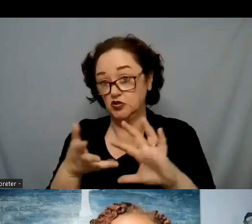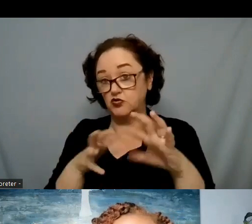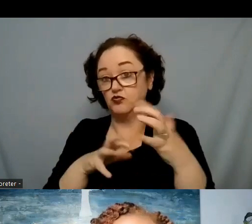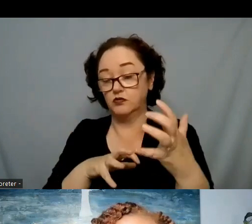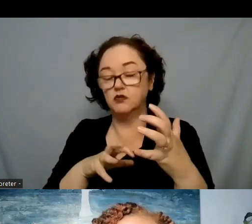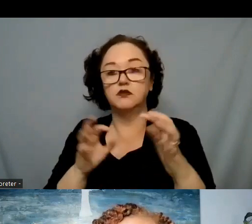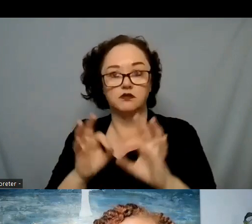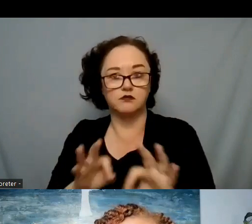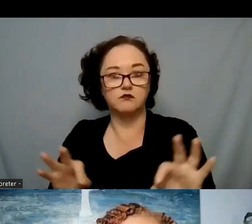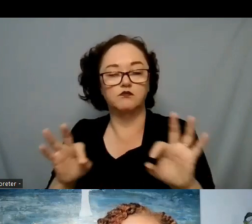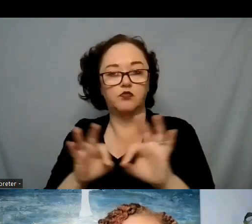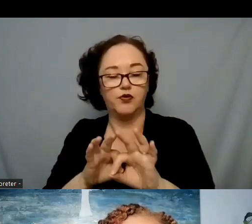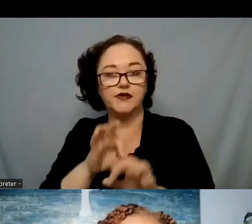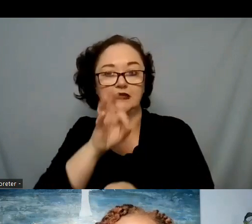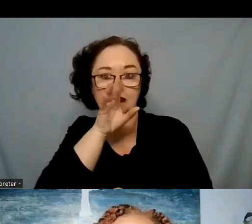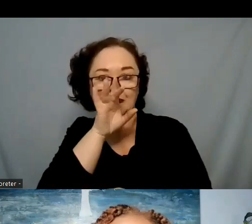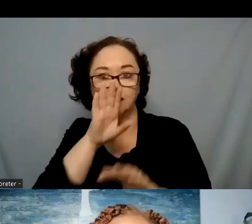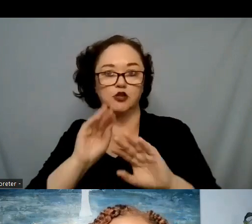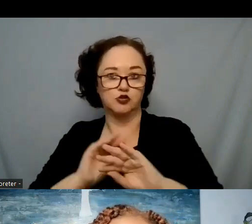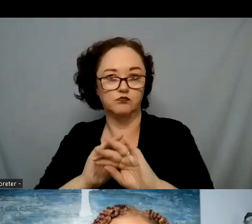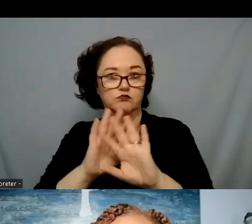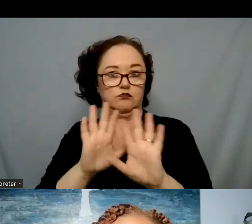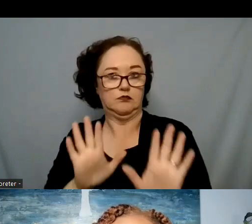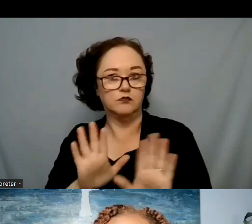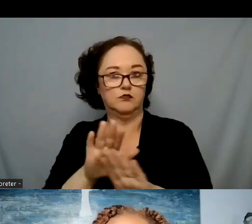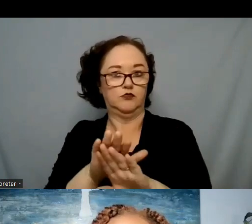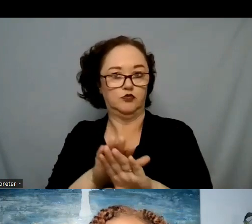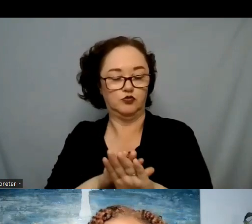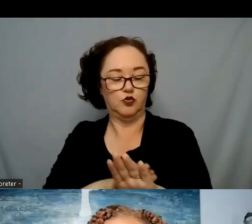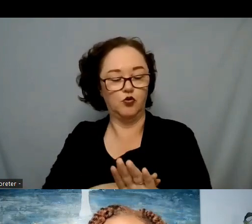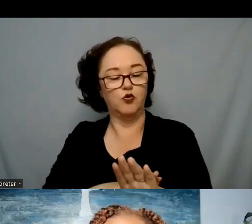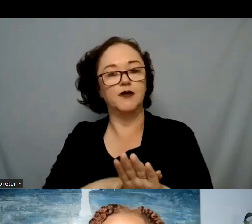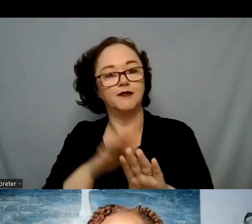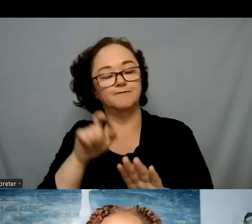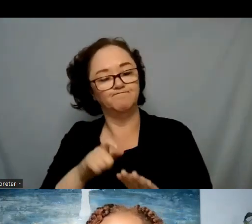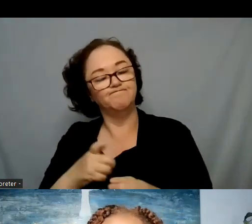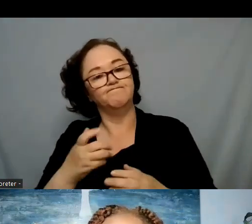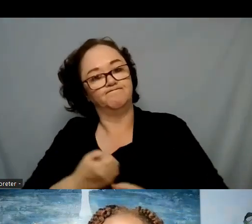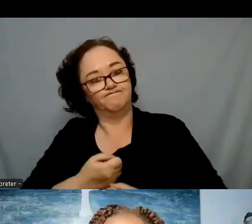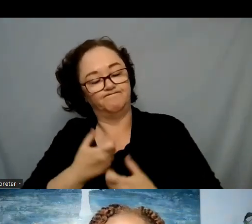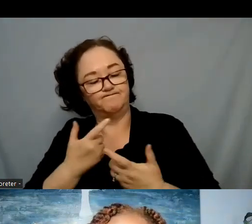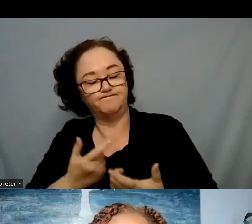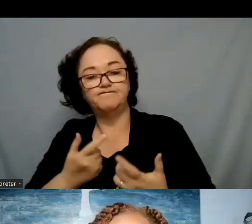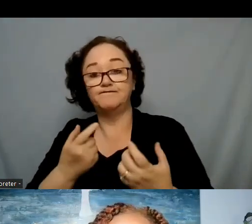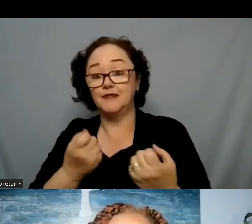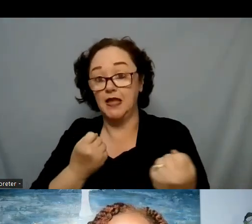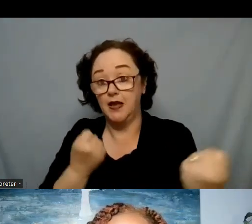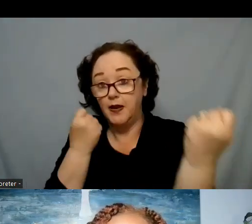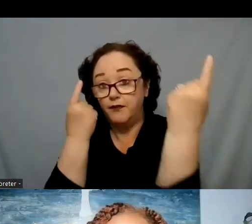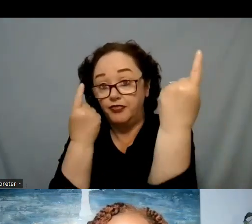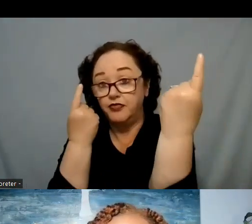slowly and clearly expressing empathy and compassion and I want to make sure that my emotion